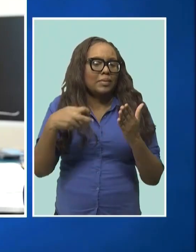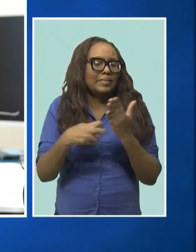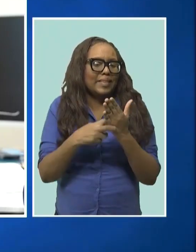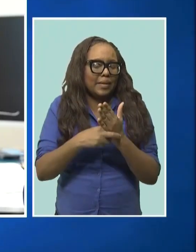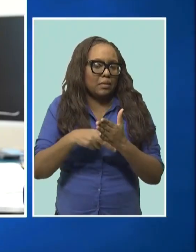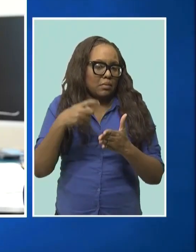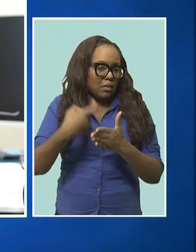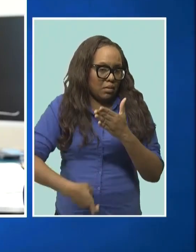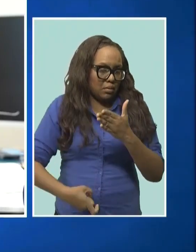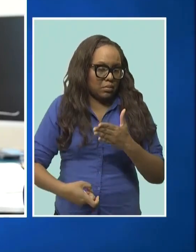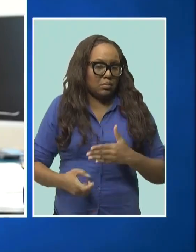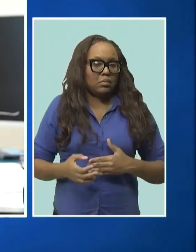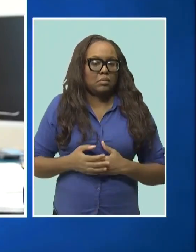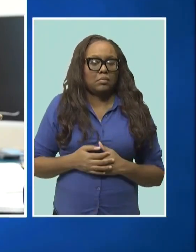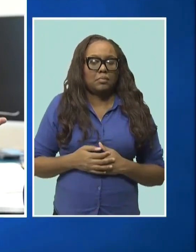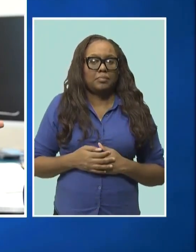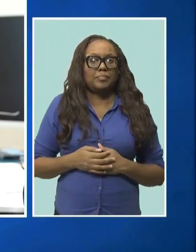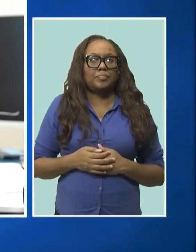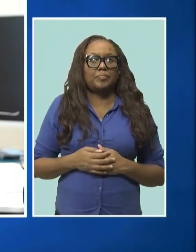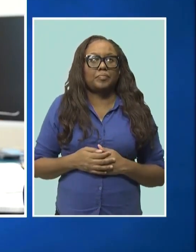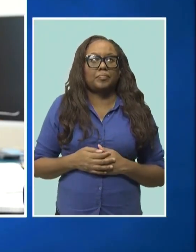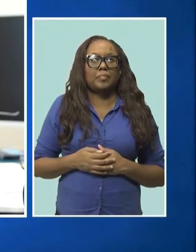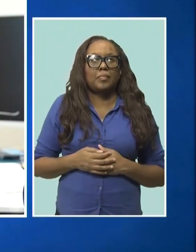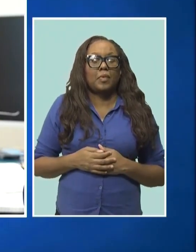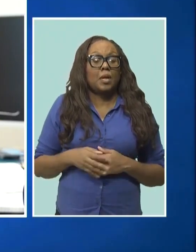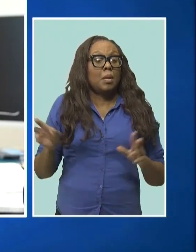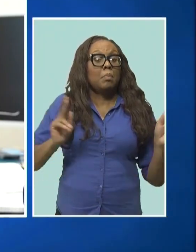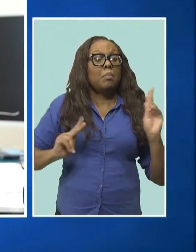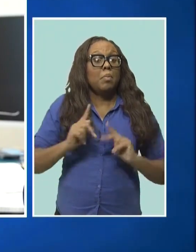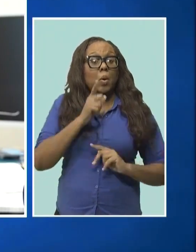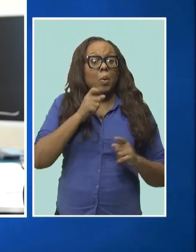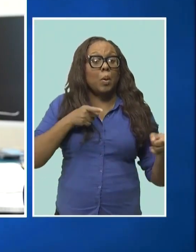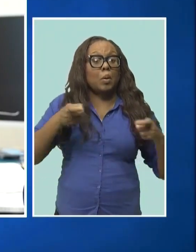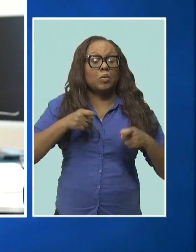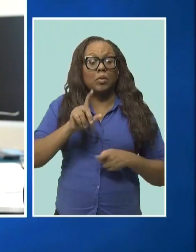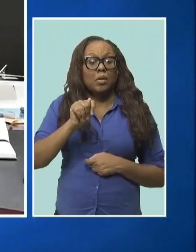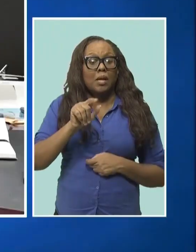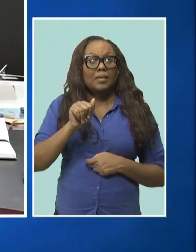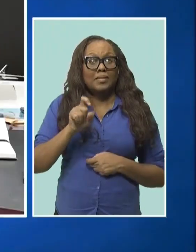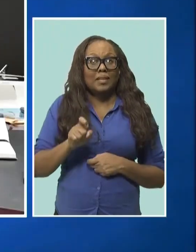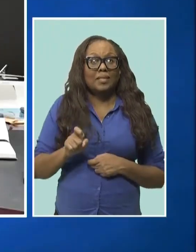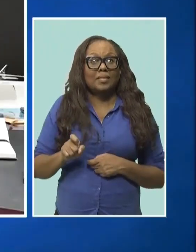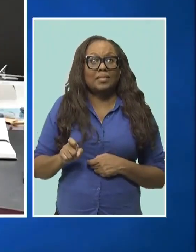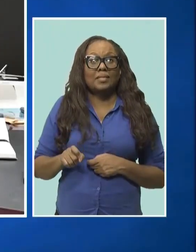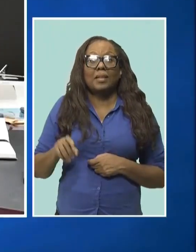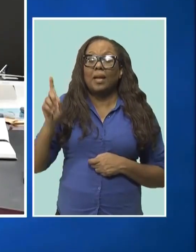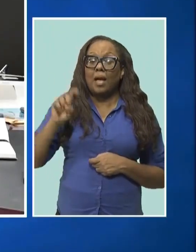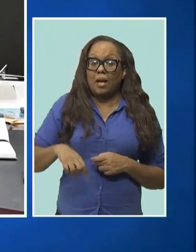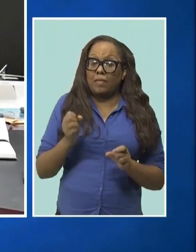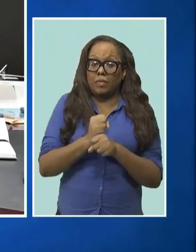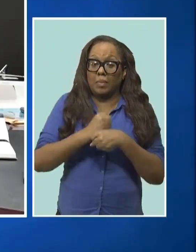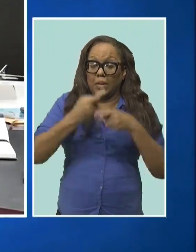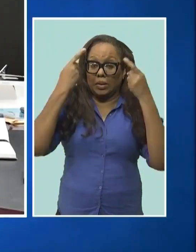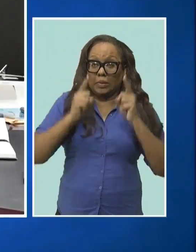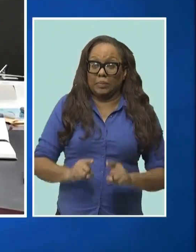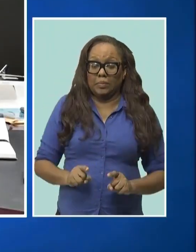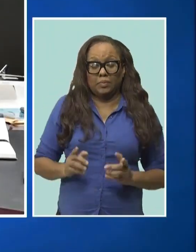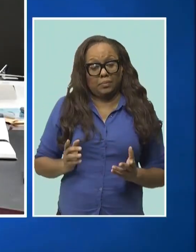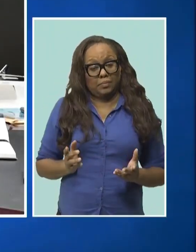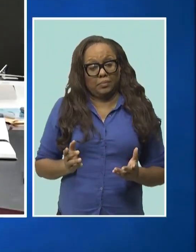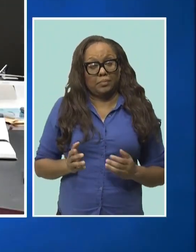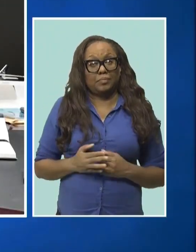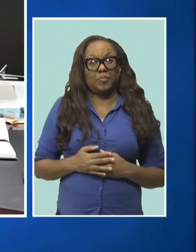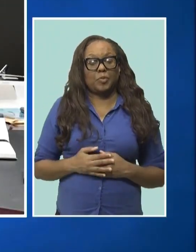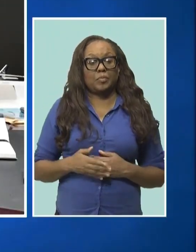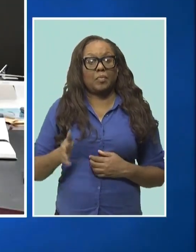simply put, it would be for those who control the taxes to first have an agreement at that level. What I can tell you is